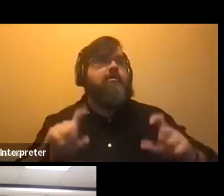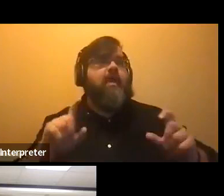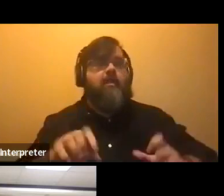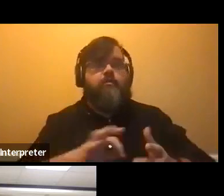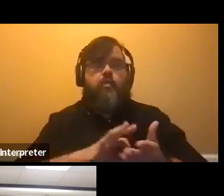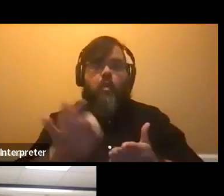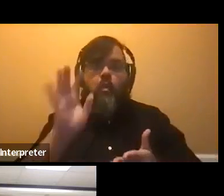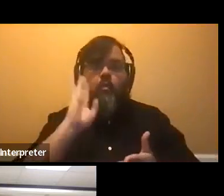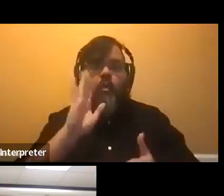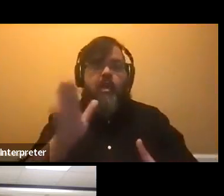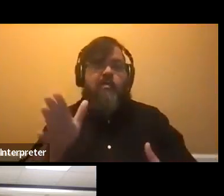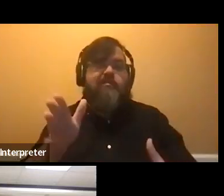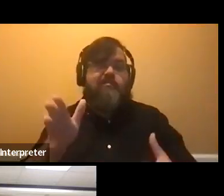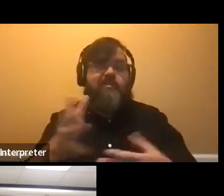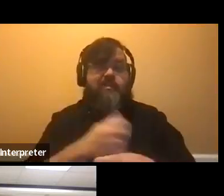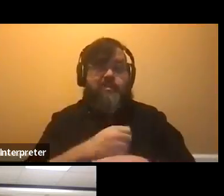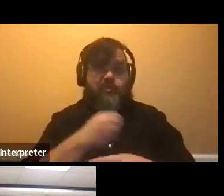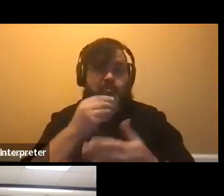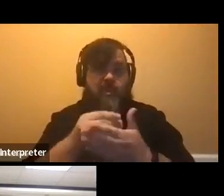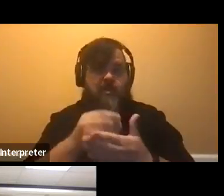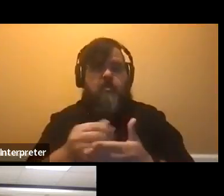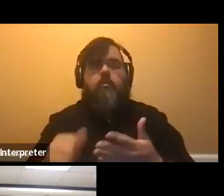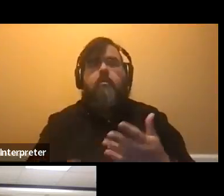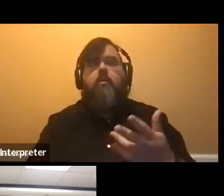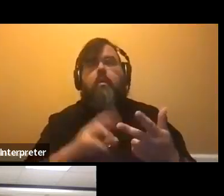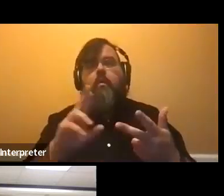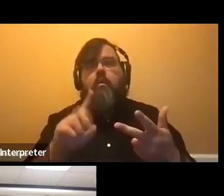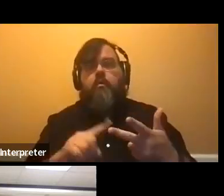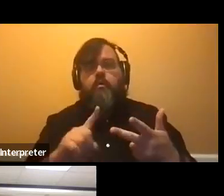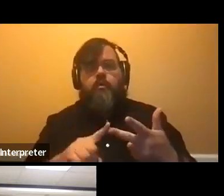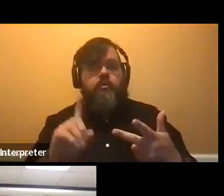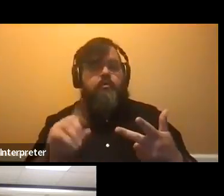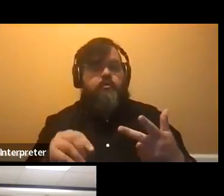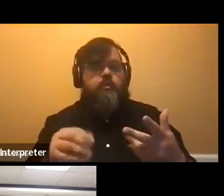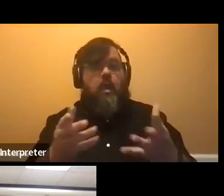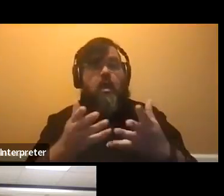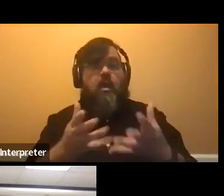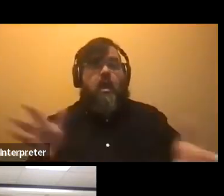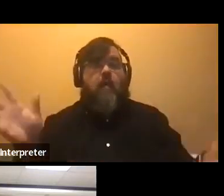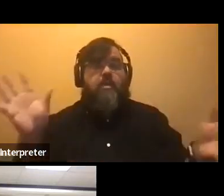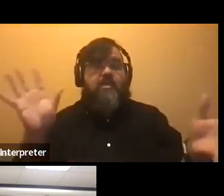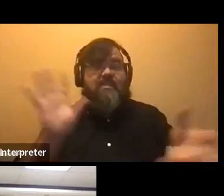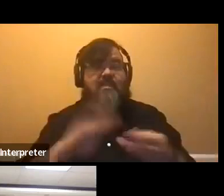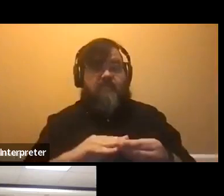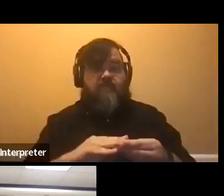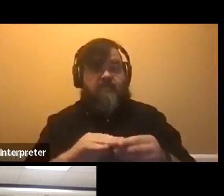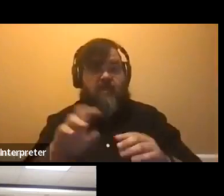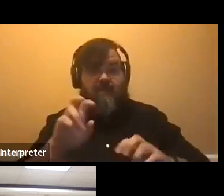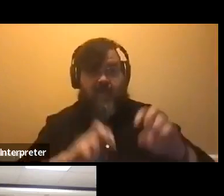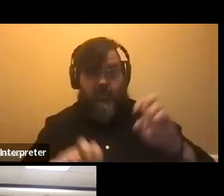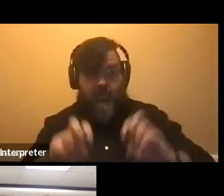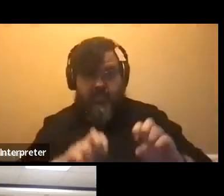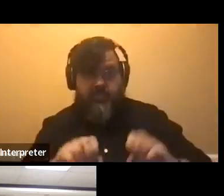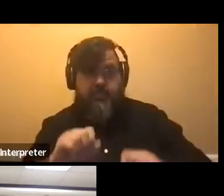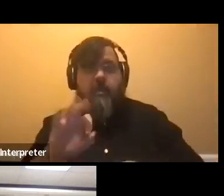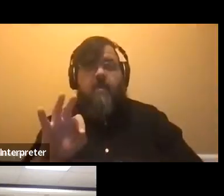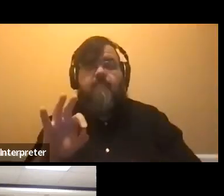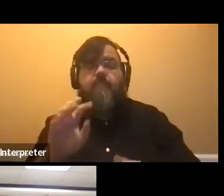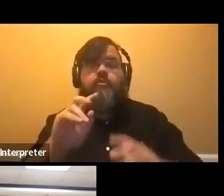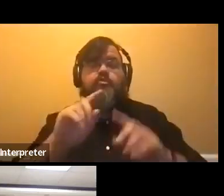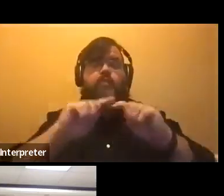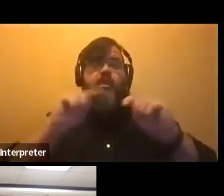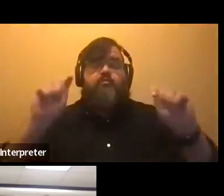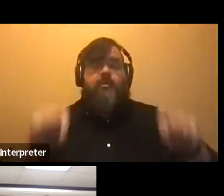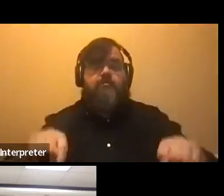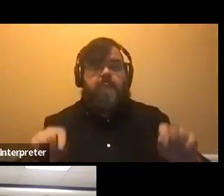of renewable scholarship money, or we do do a comprehensive evaluation of your transcript, um, for students who choose to be test optional.